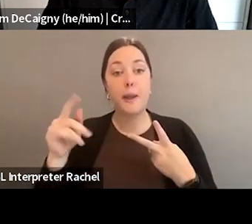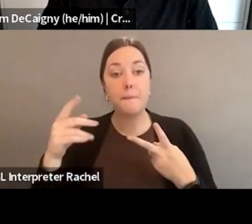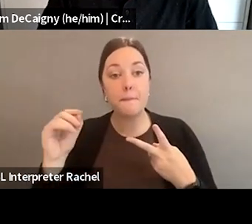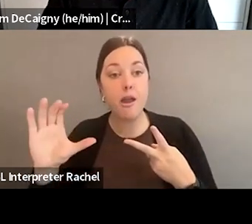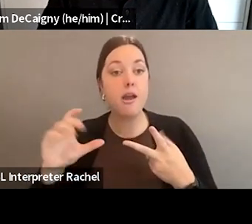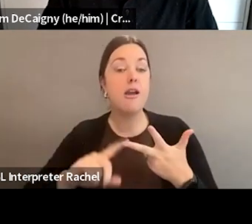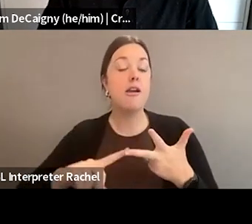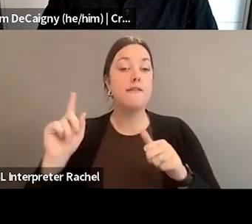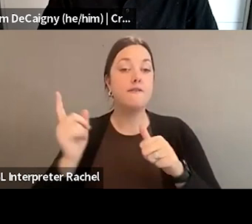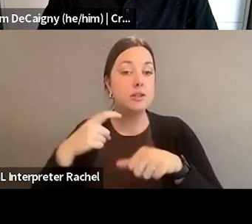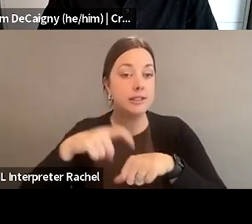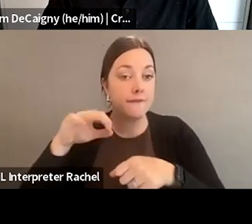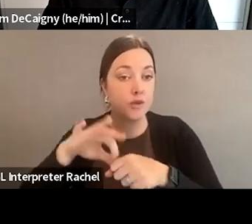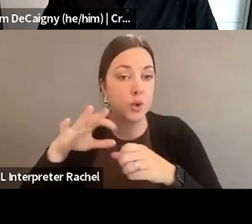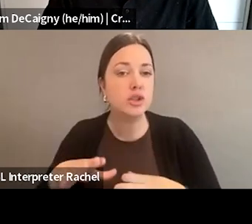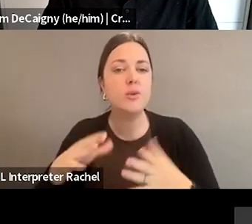-time voters?